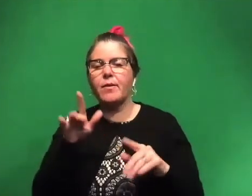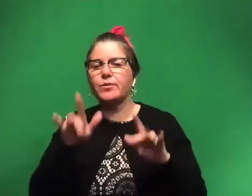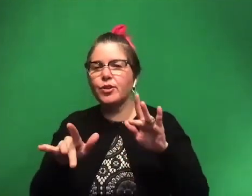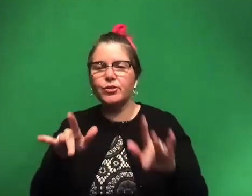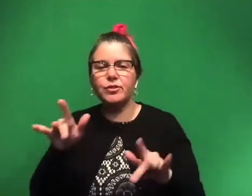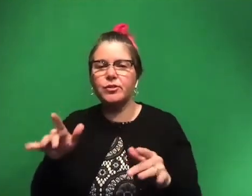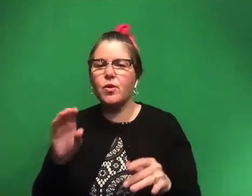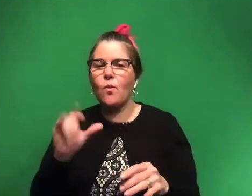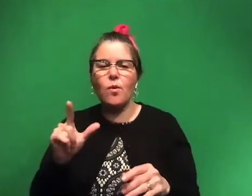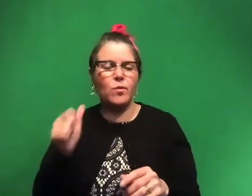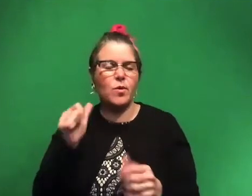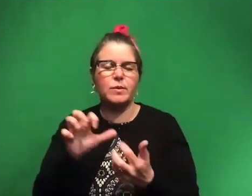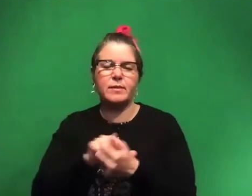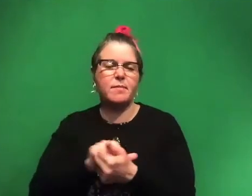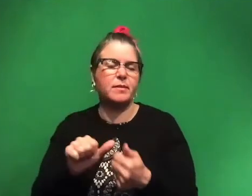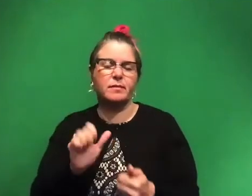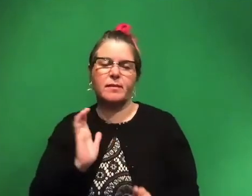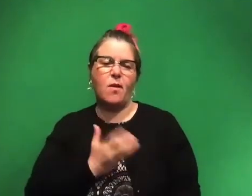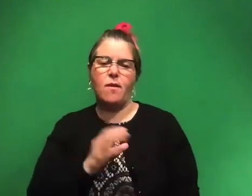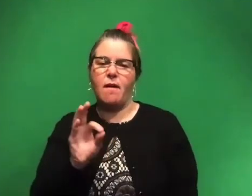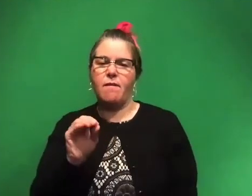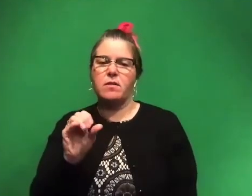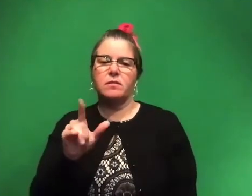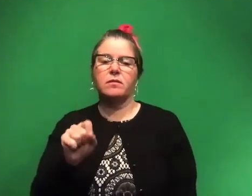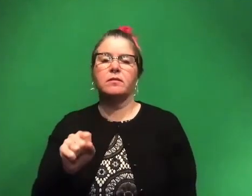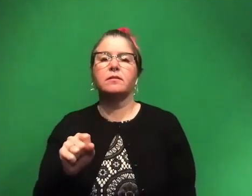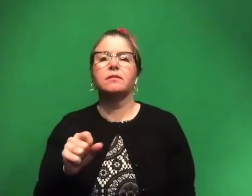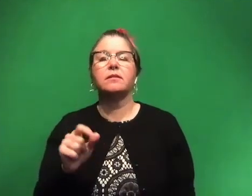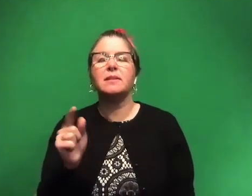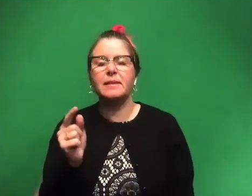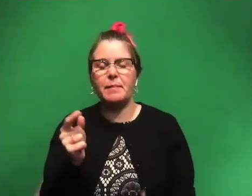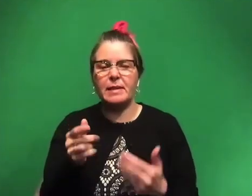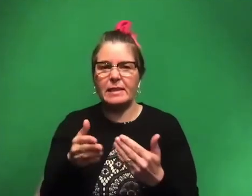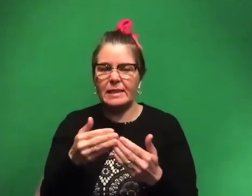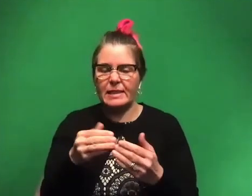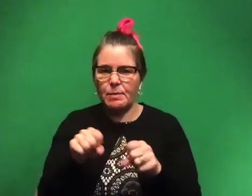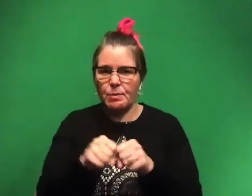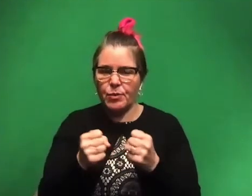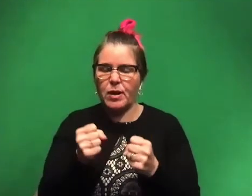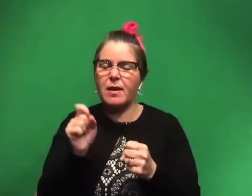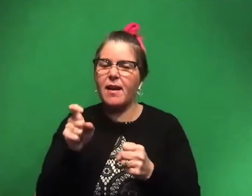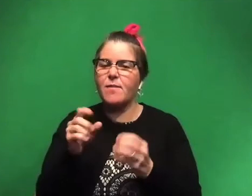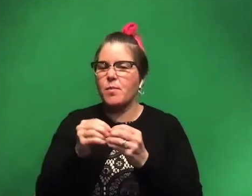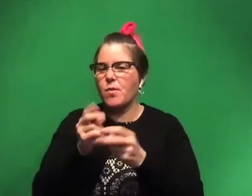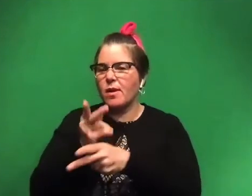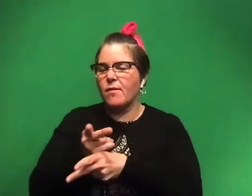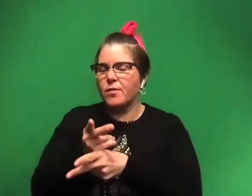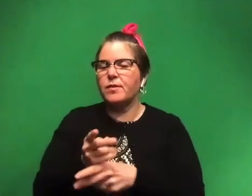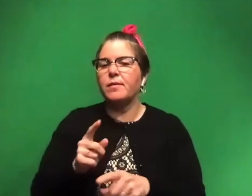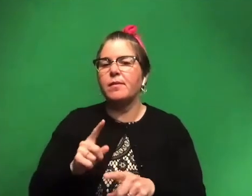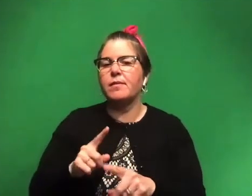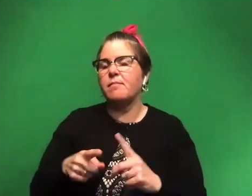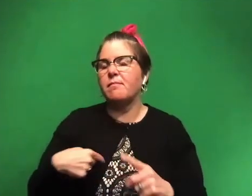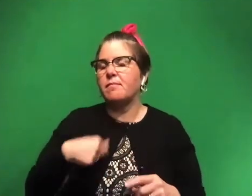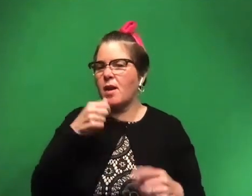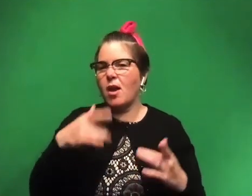it. The oils will not damage these fossils. Uh, for something very delicate, you probably want to be more careful. Um, but we're not worried about